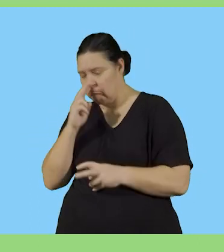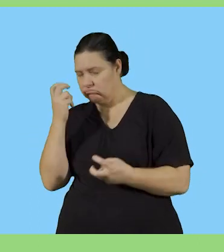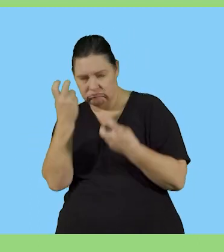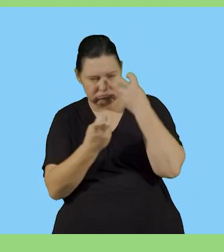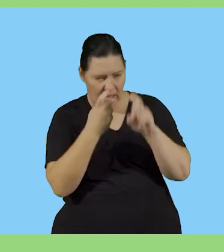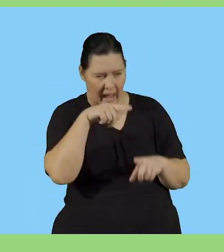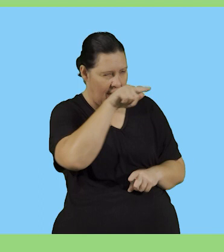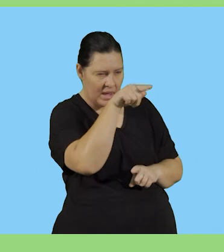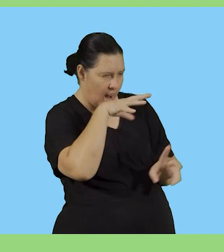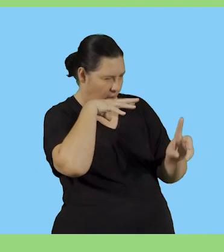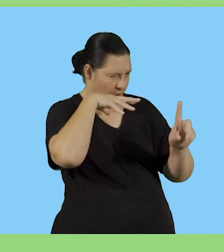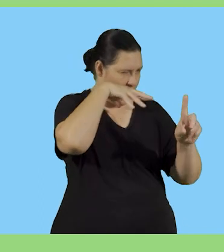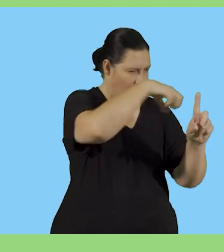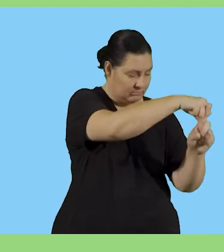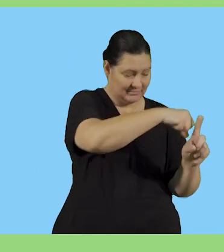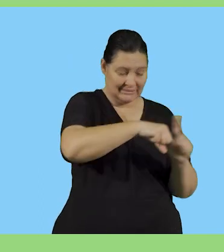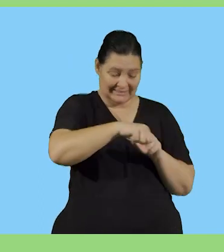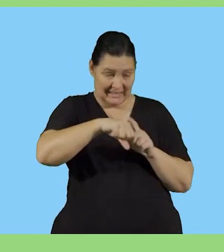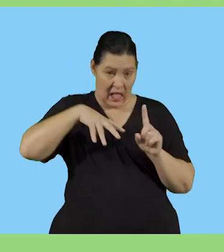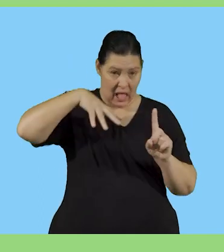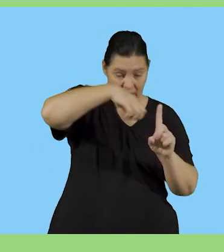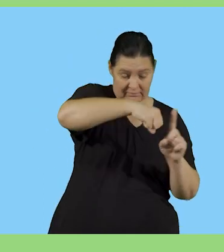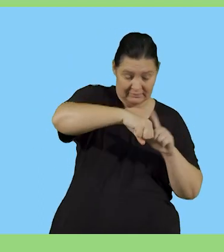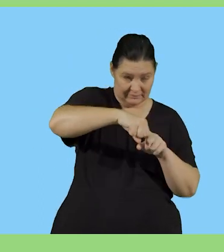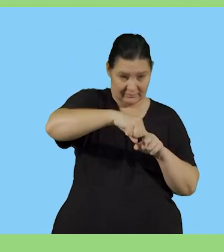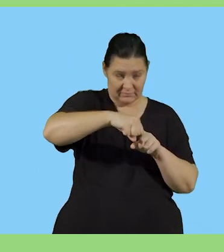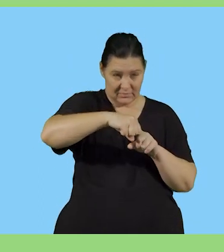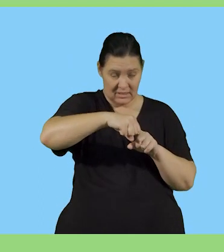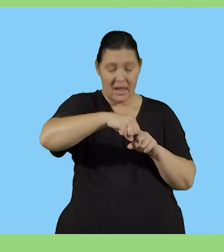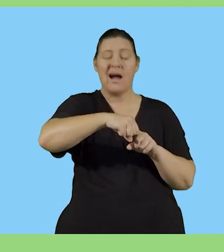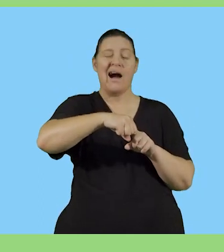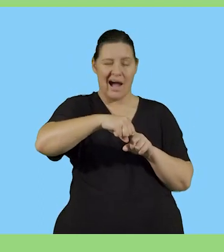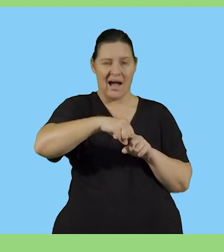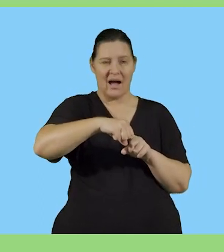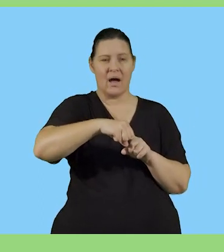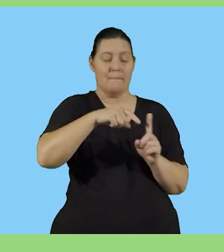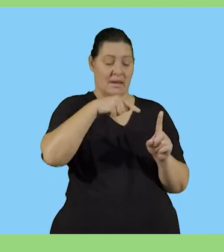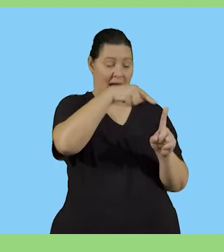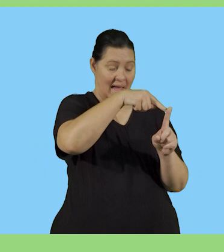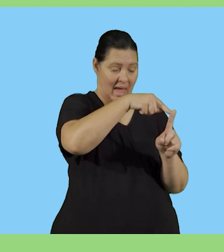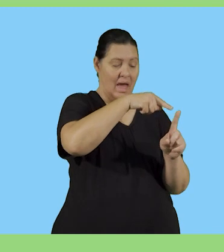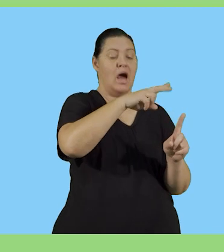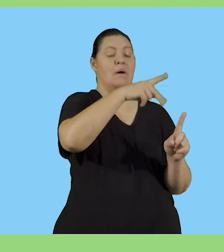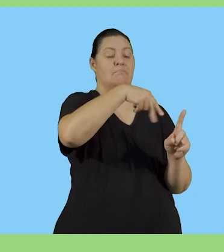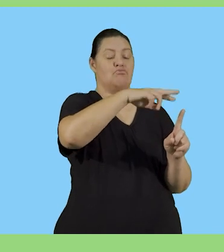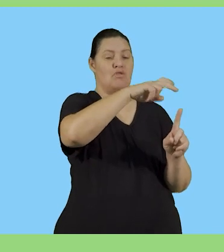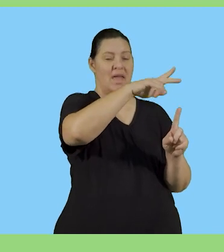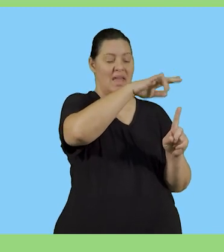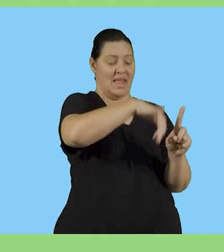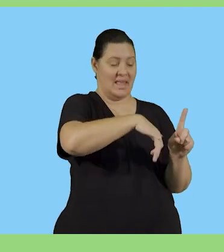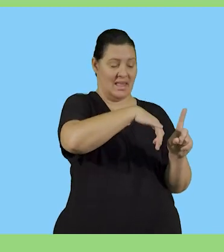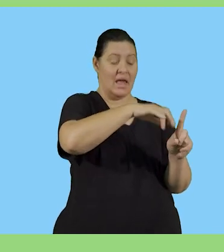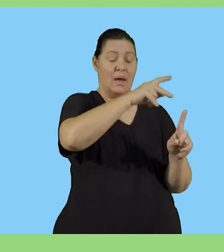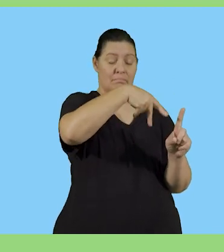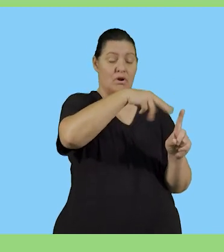is an organism that hunts other organisms for the purpose of eating them. So now a prey is hunted by